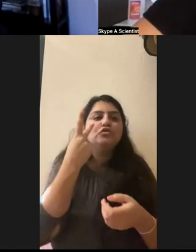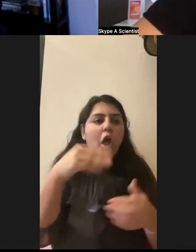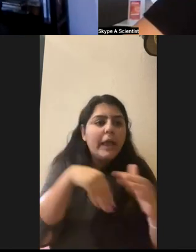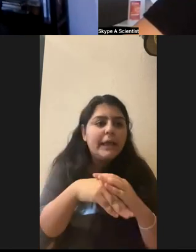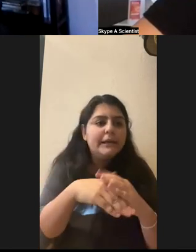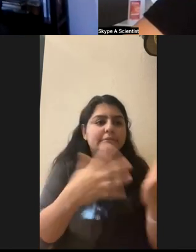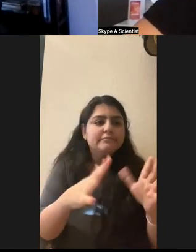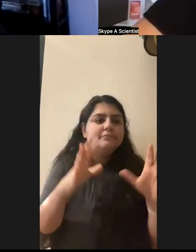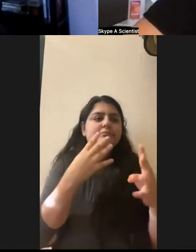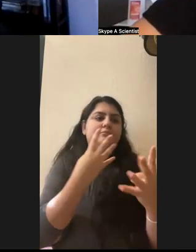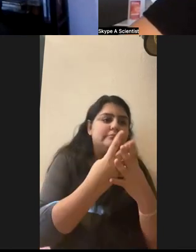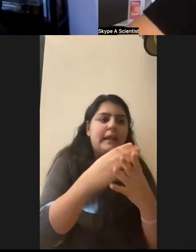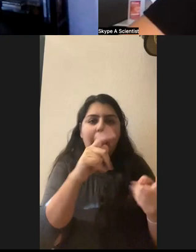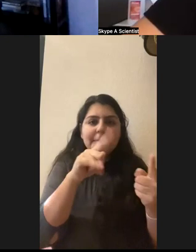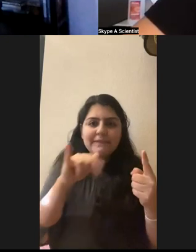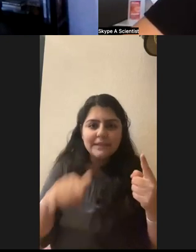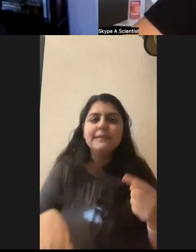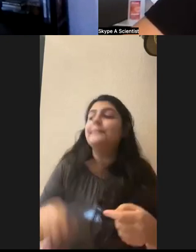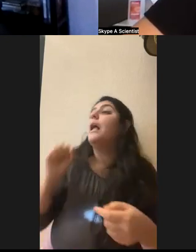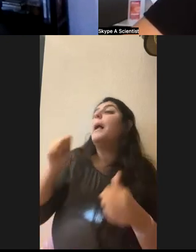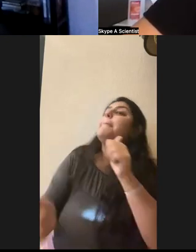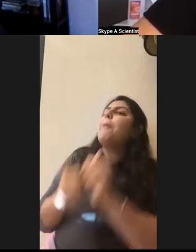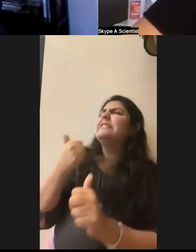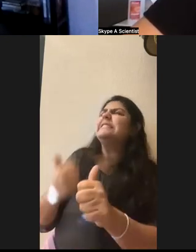cool. Uh, most dangerous.